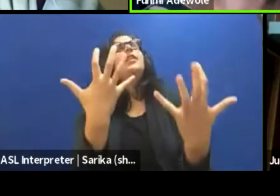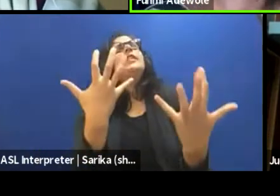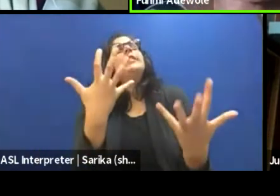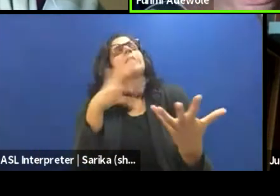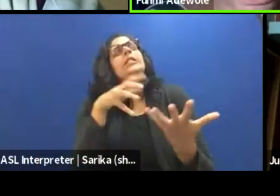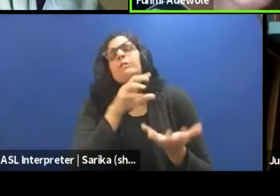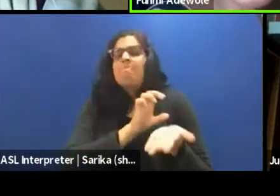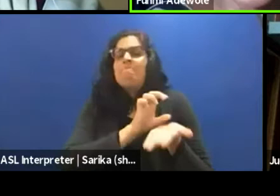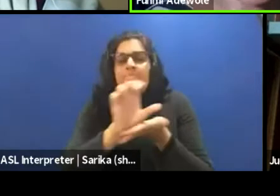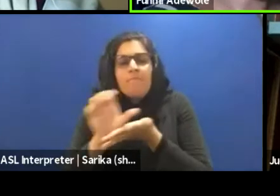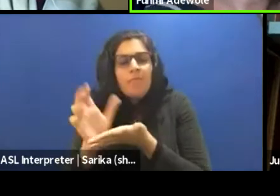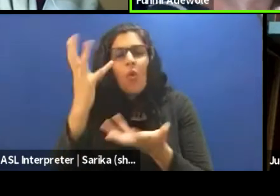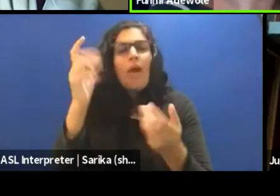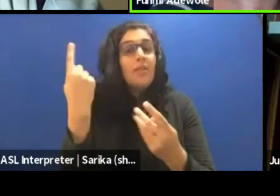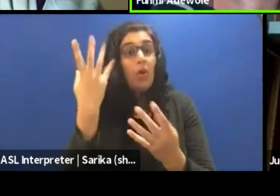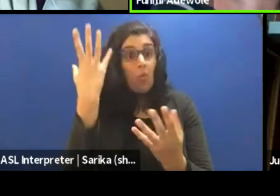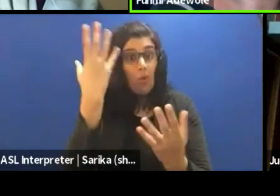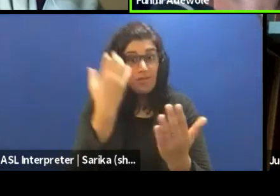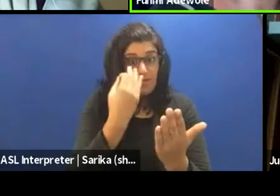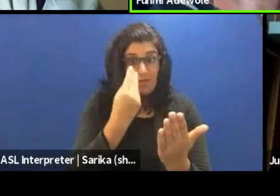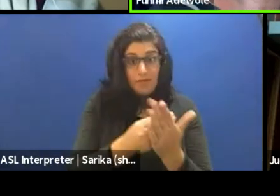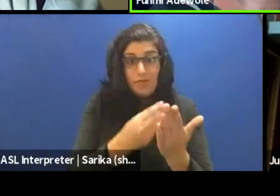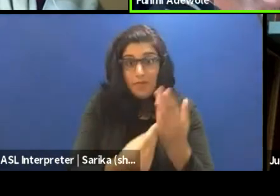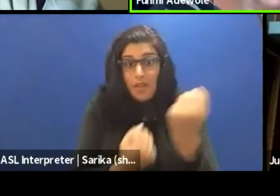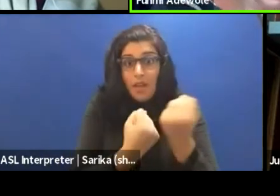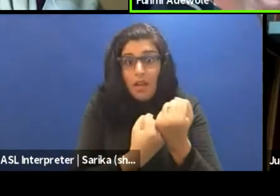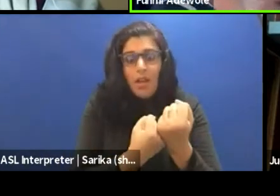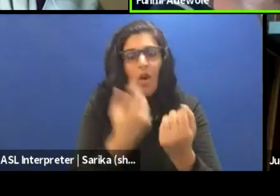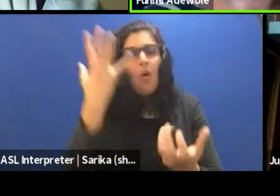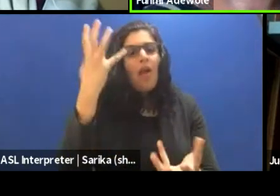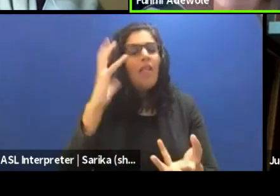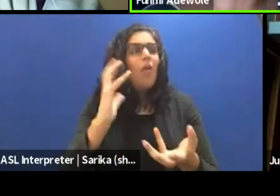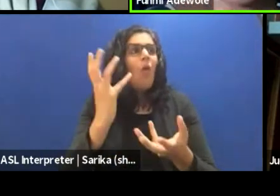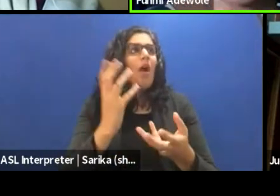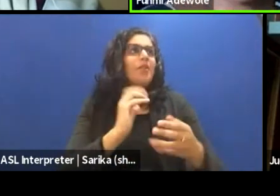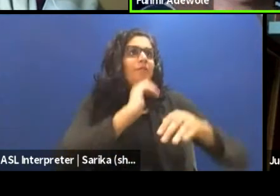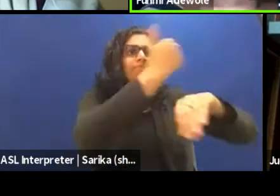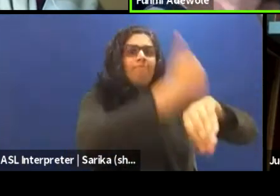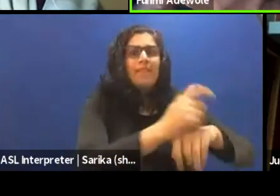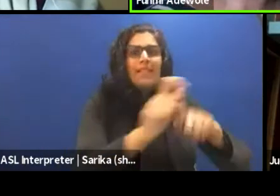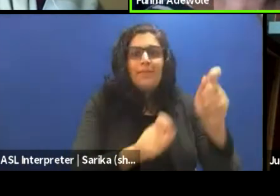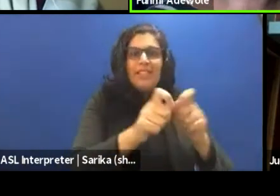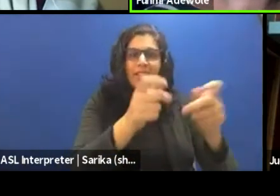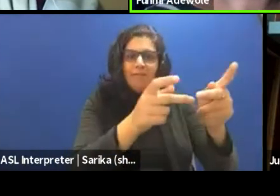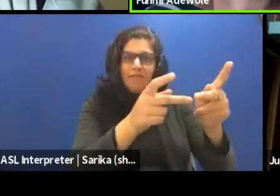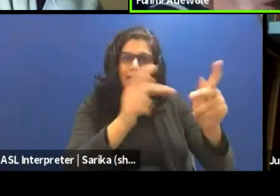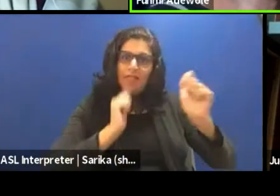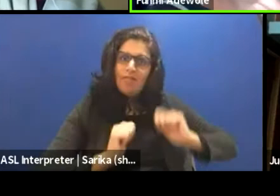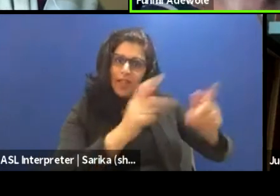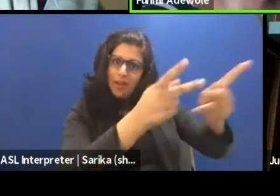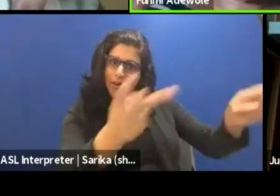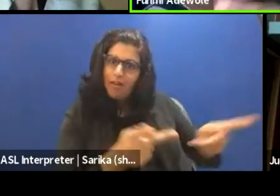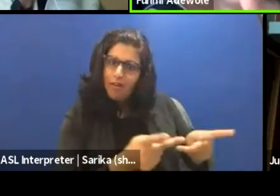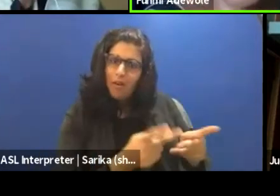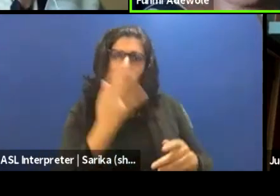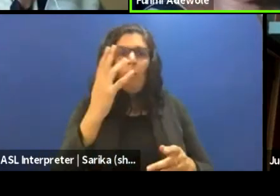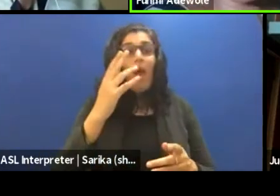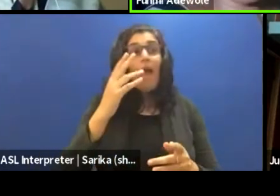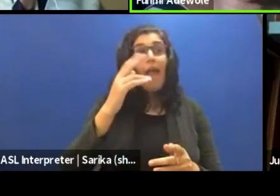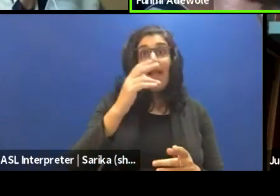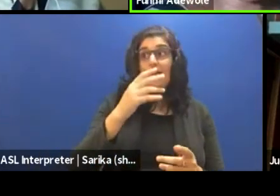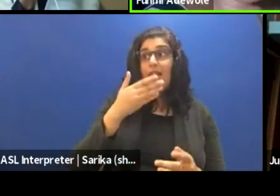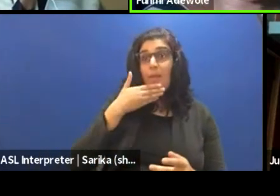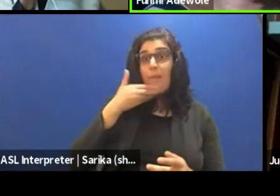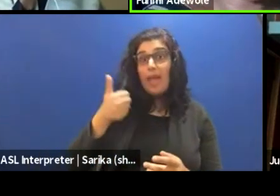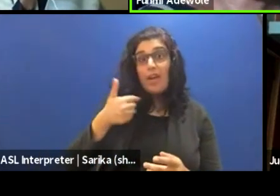someone wants to fund it, why they want to place it in a particular venue or not, why it's better to tour this piece or keep it on